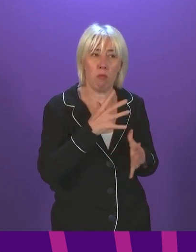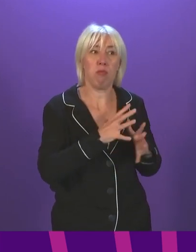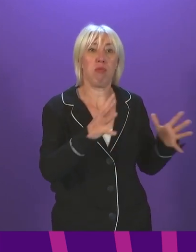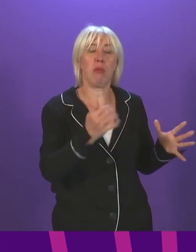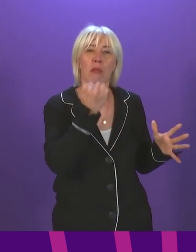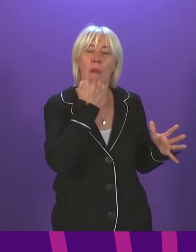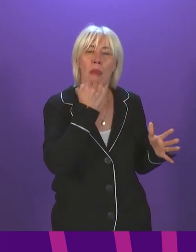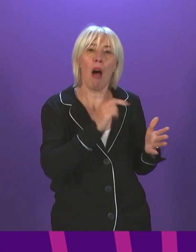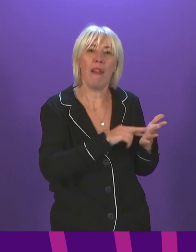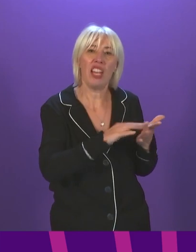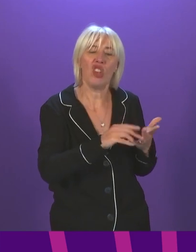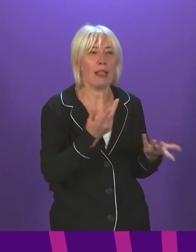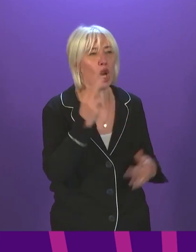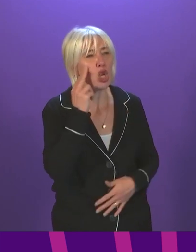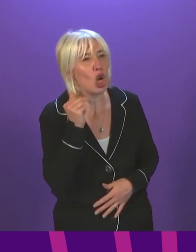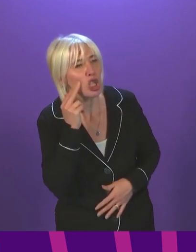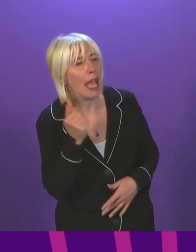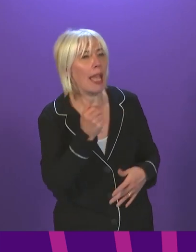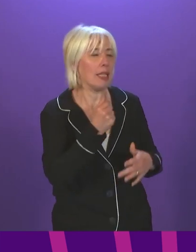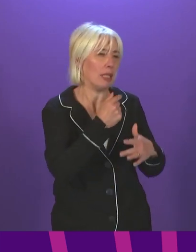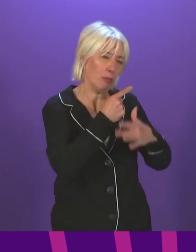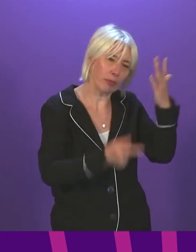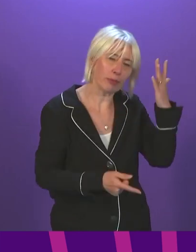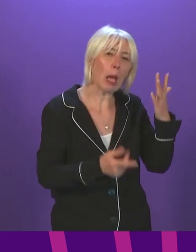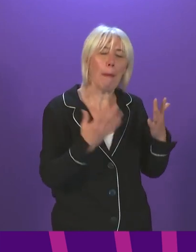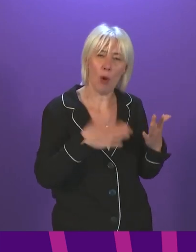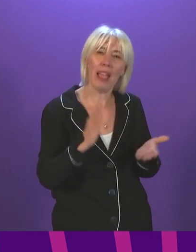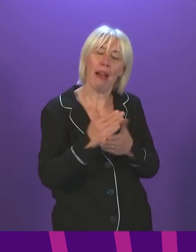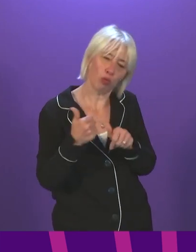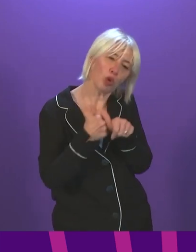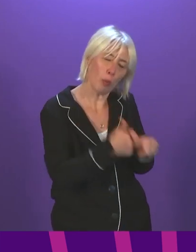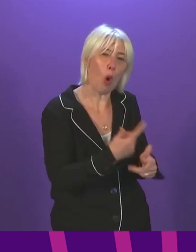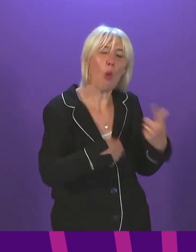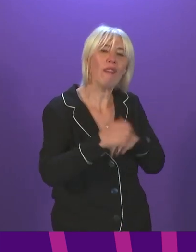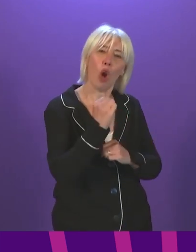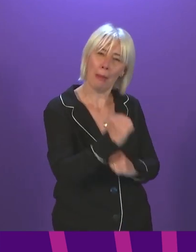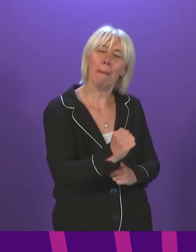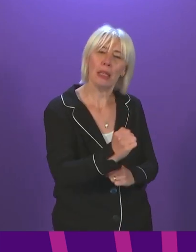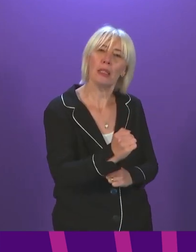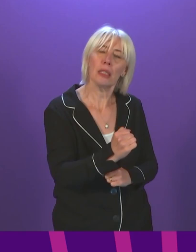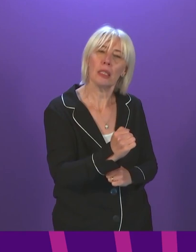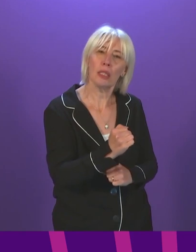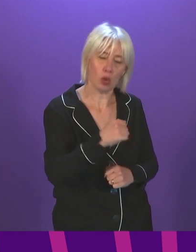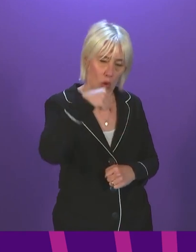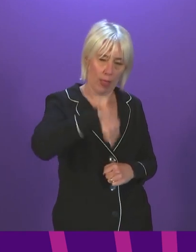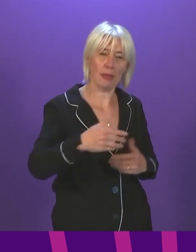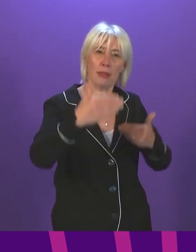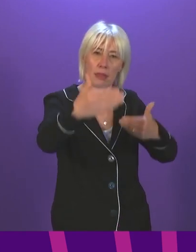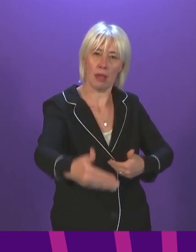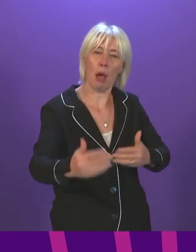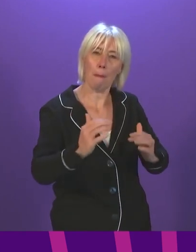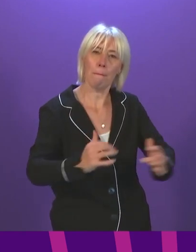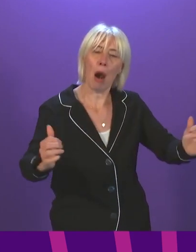service. That includes nurses, but of course we need to do more to support them. have a commitment over the period of this parliament to further